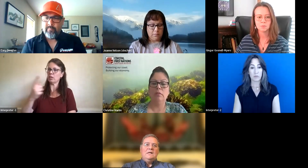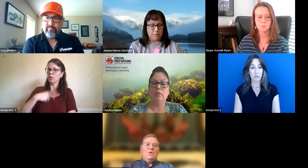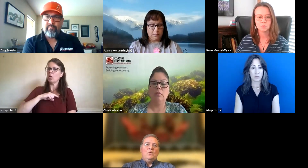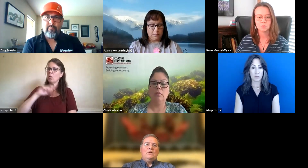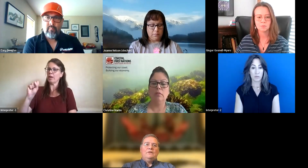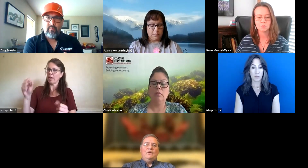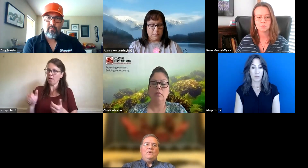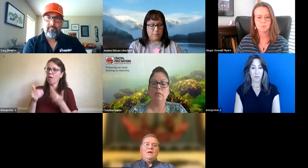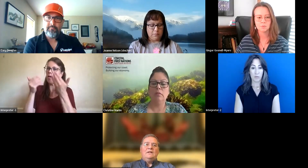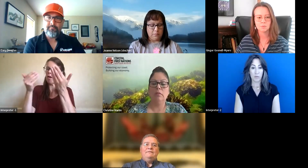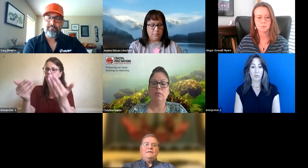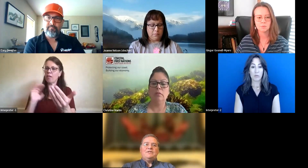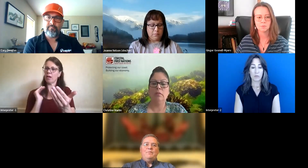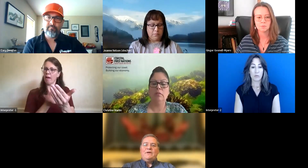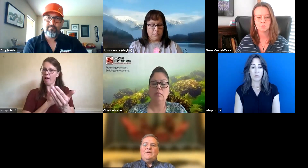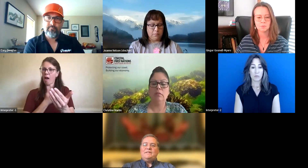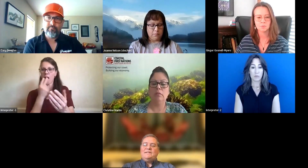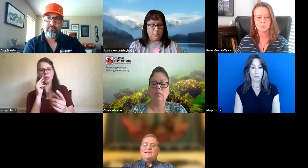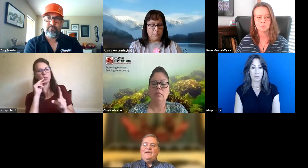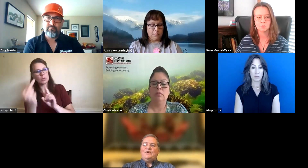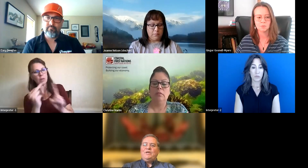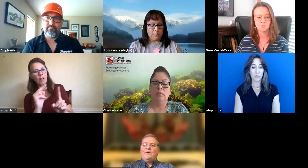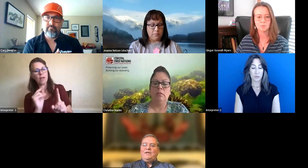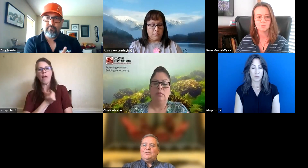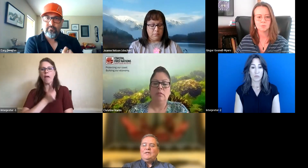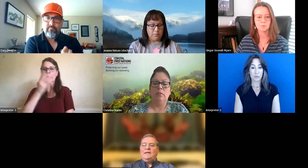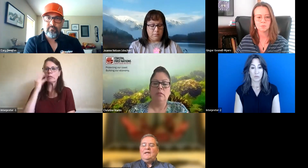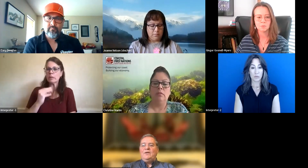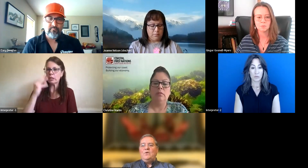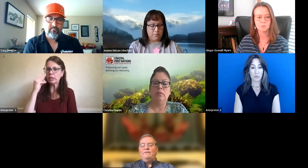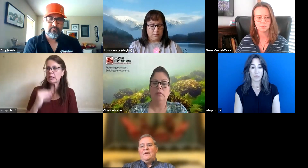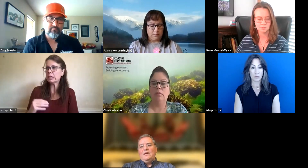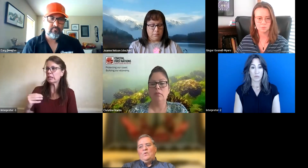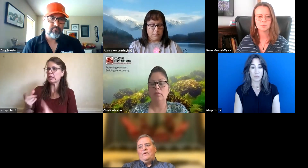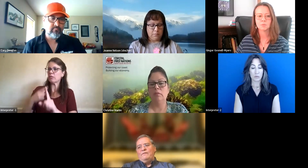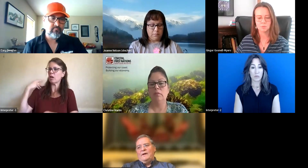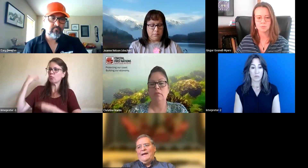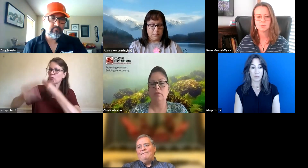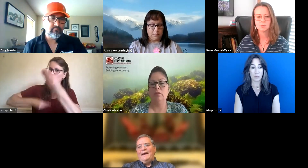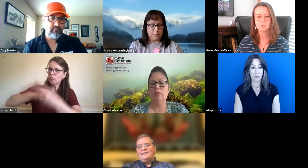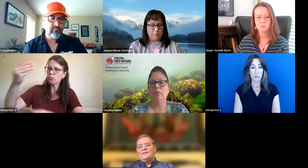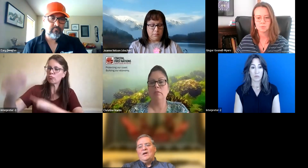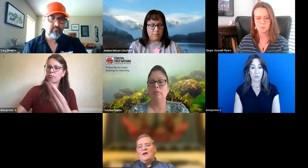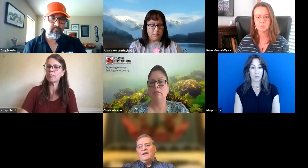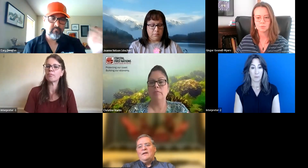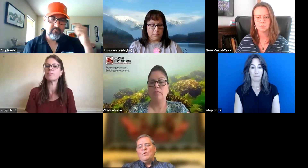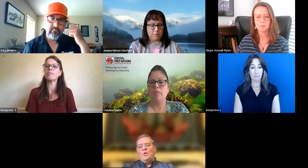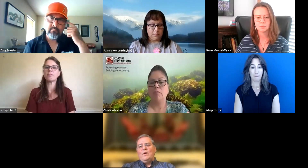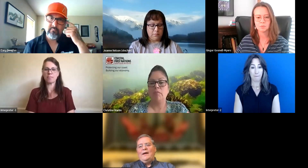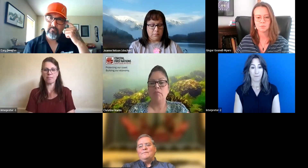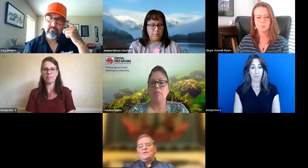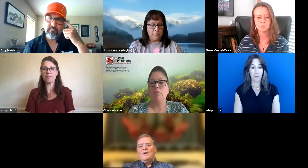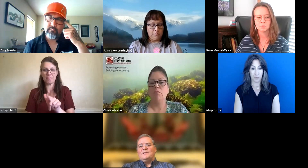worldview and our lived experiences intergenerationally. You know, we've advanced the Guardian